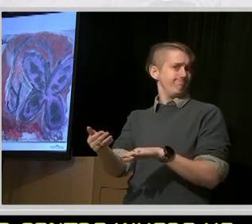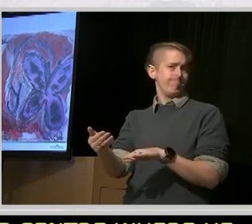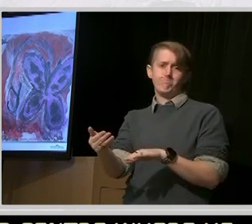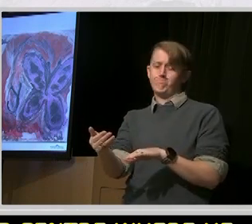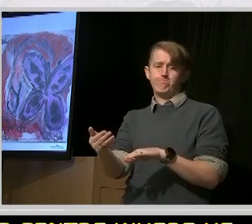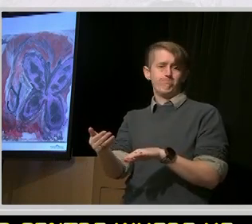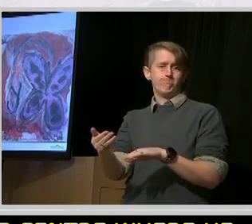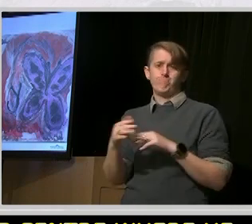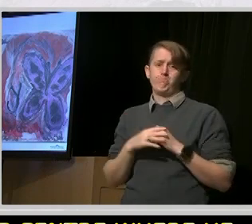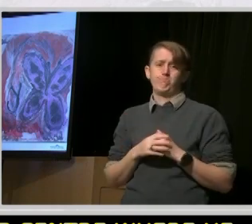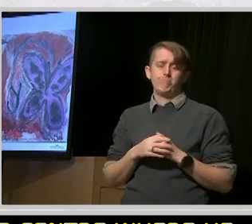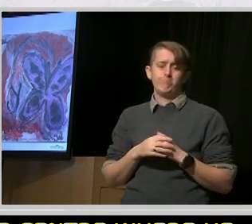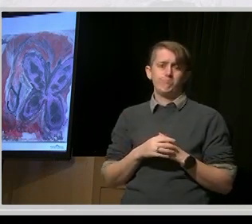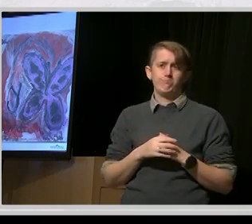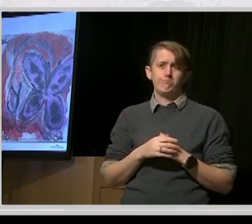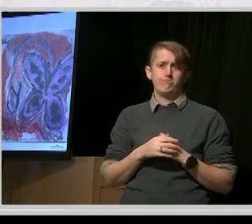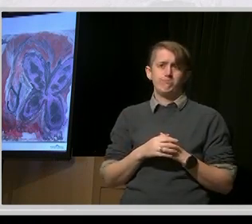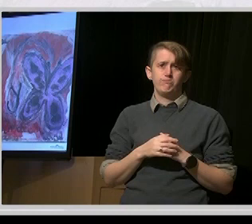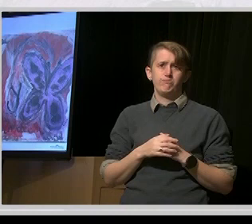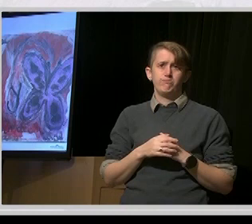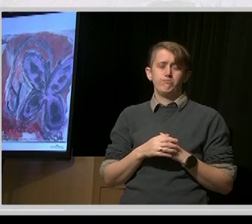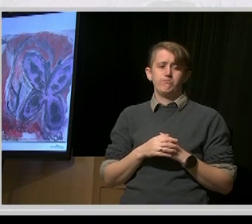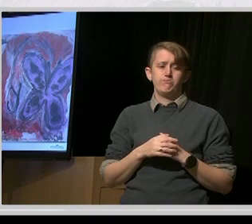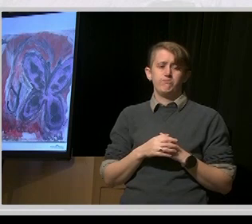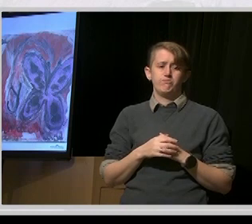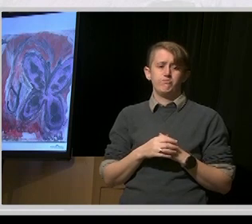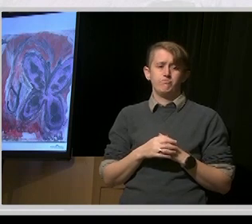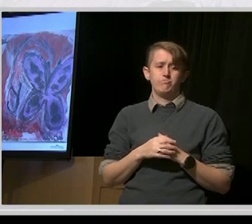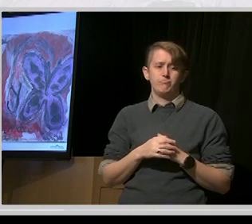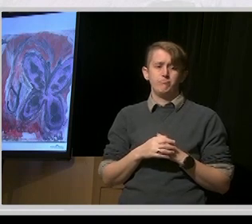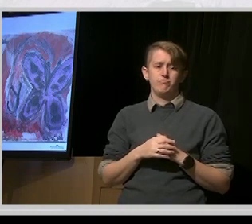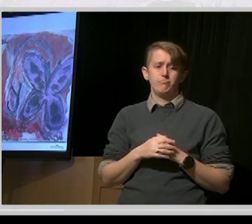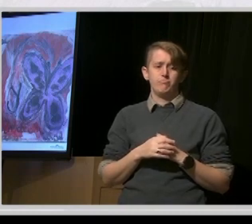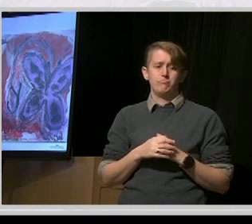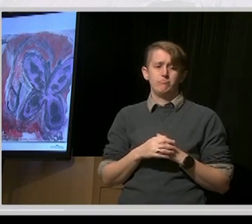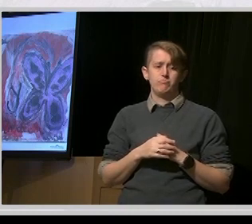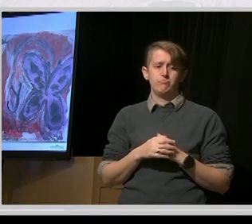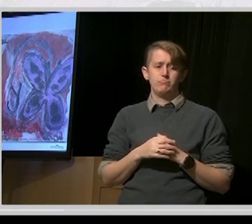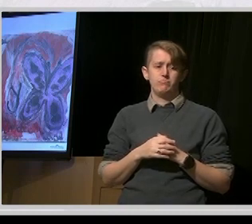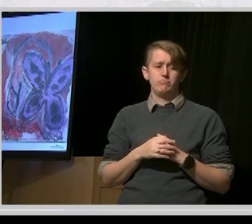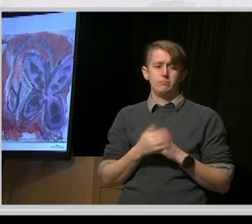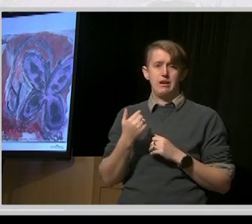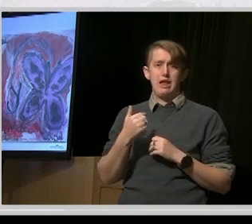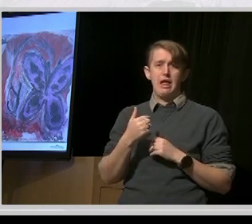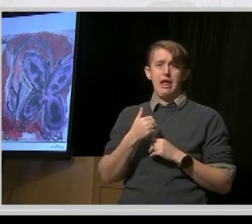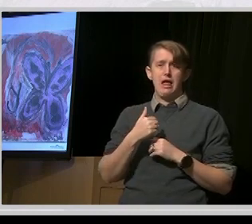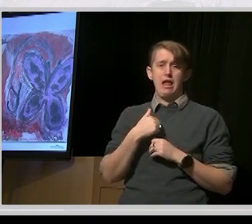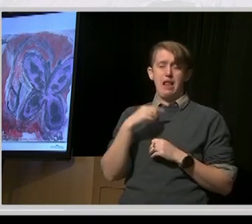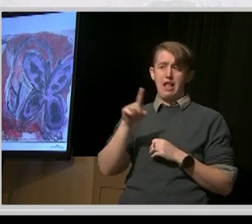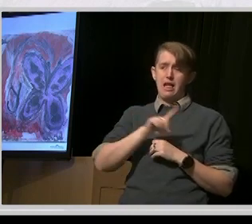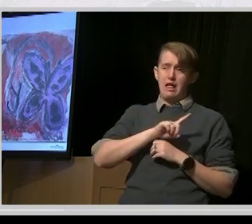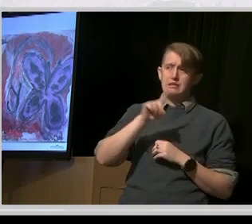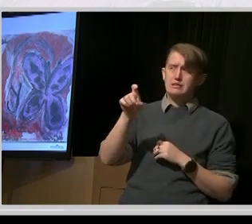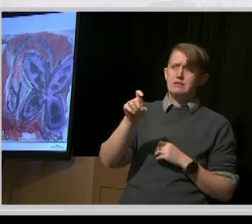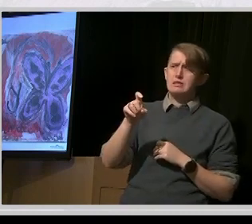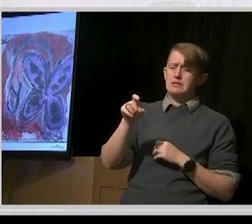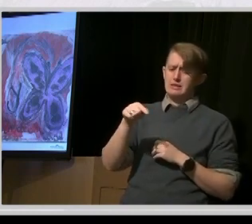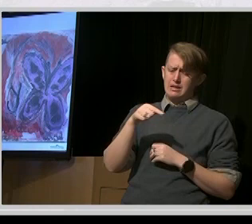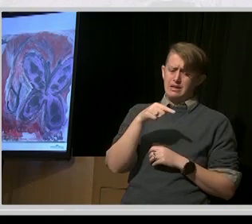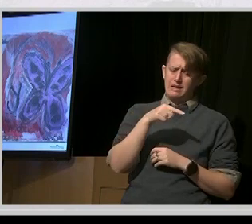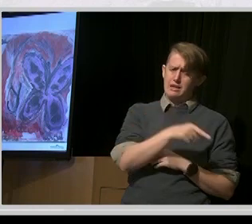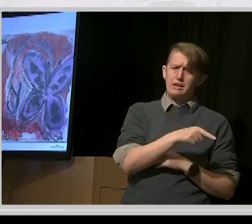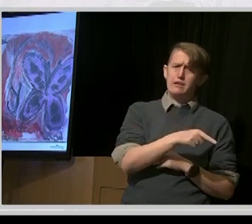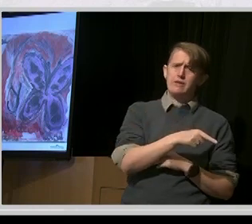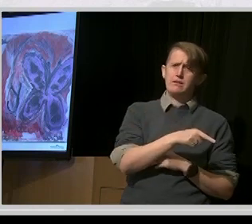One question I've never asked is why him and not me? And I